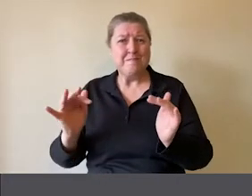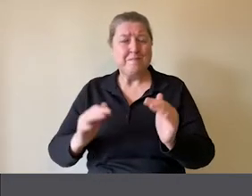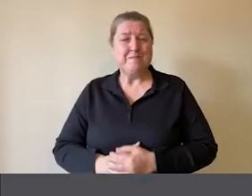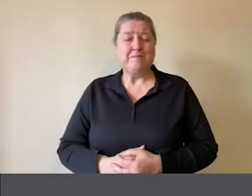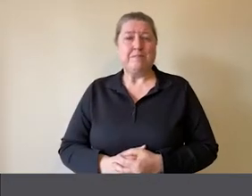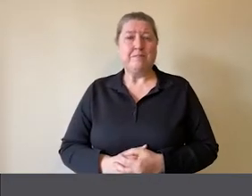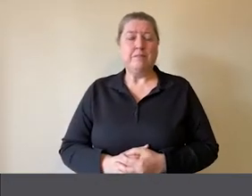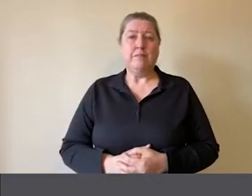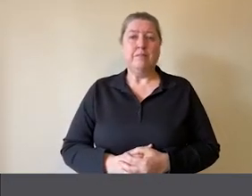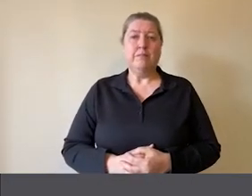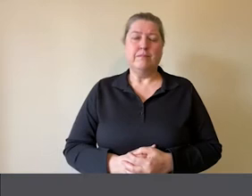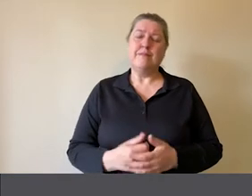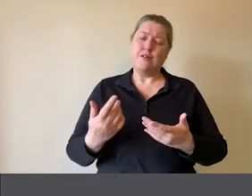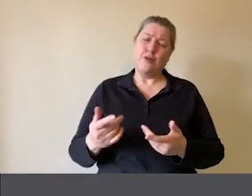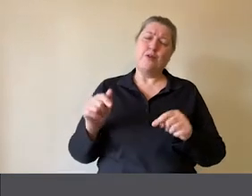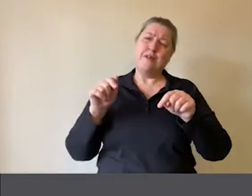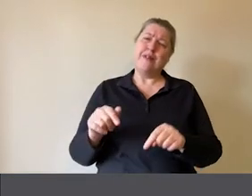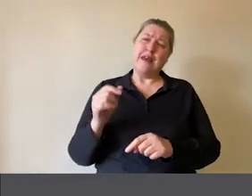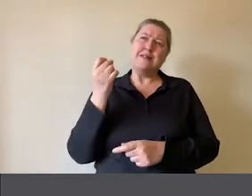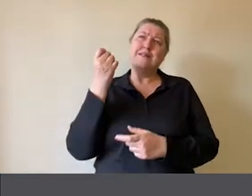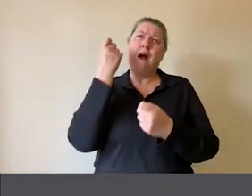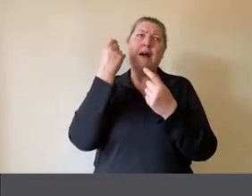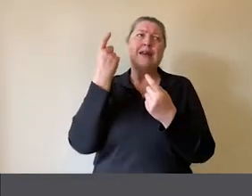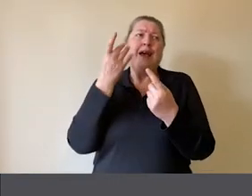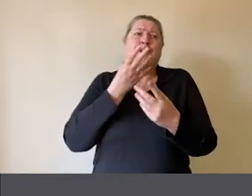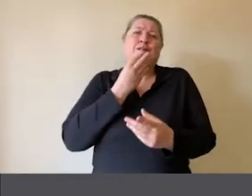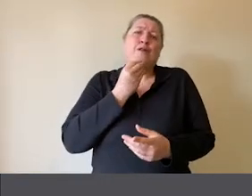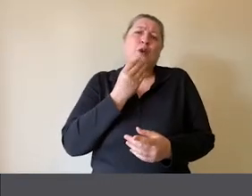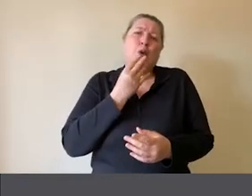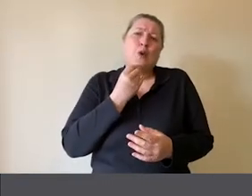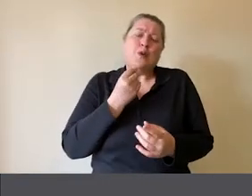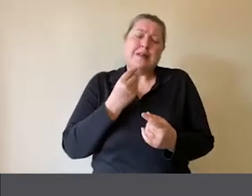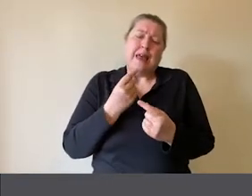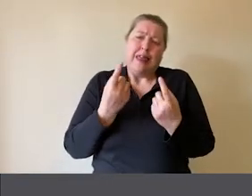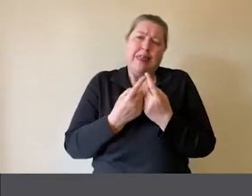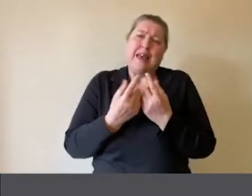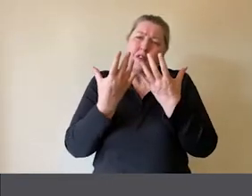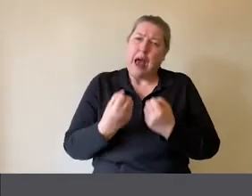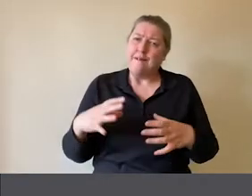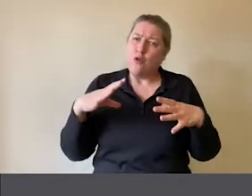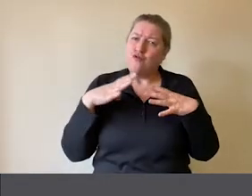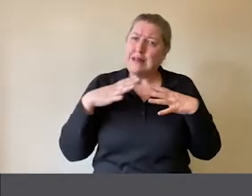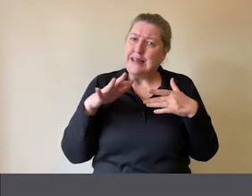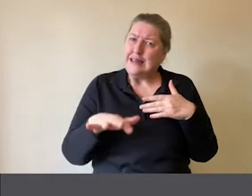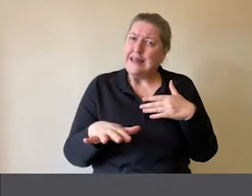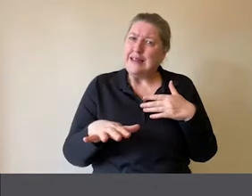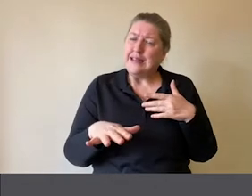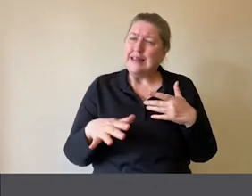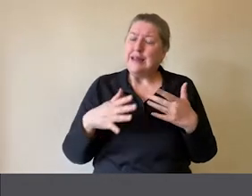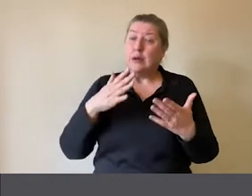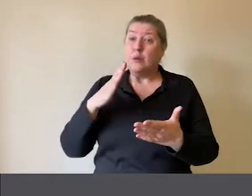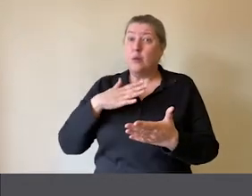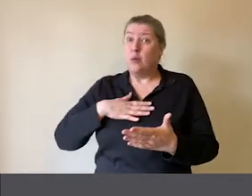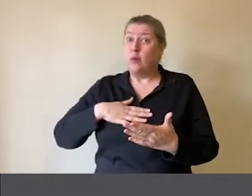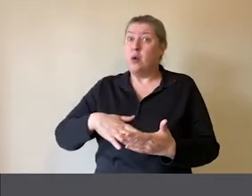Continuing with this idea of how you can make use of existing platforms, we wanted to make sure